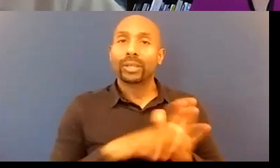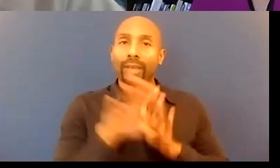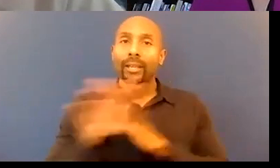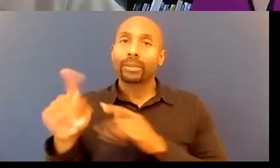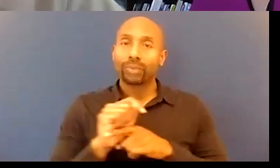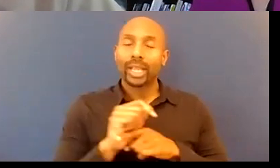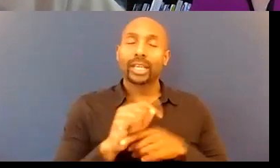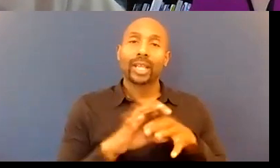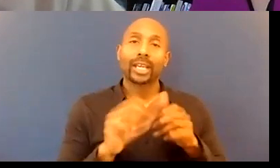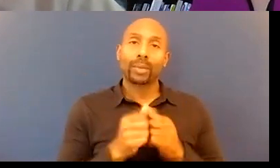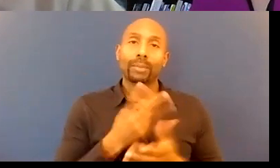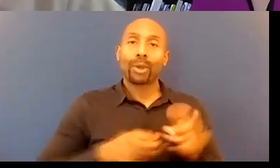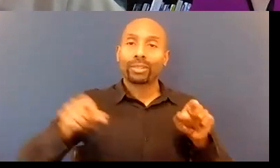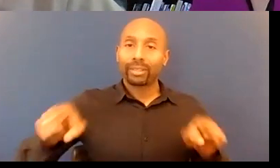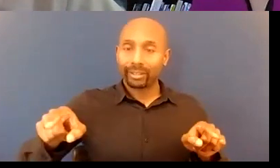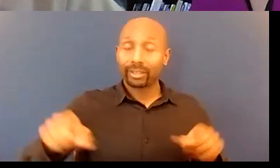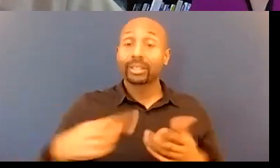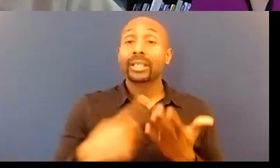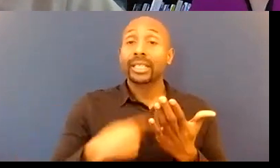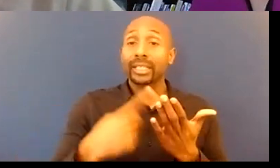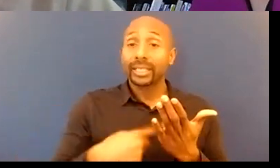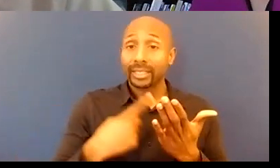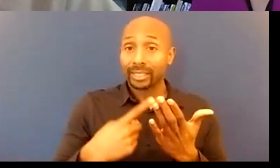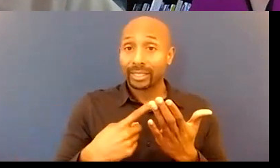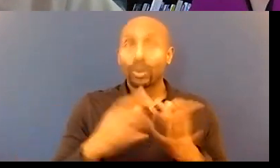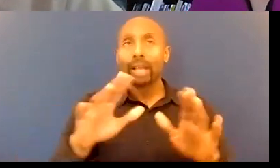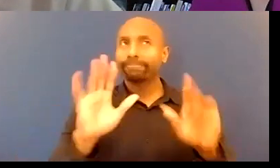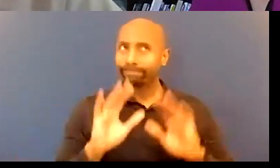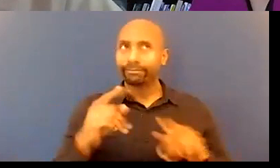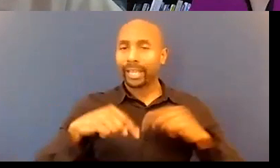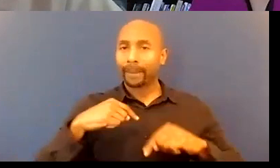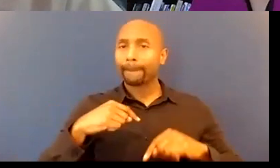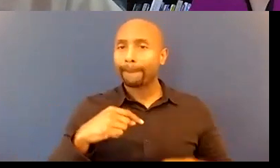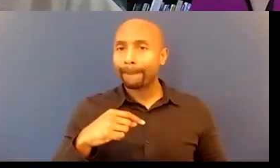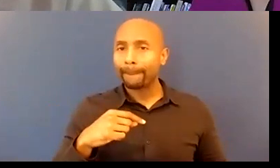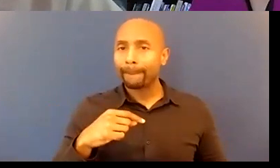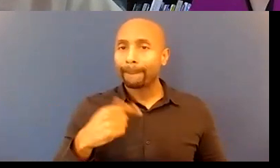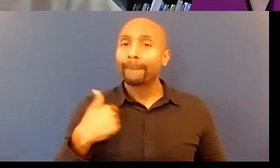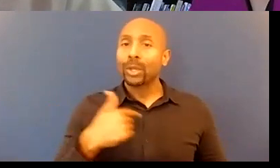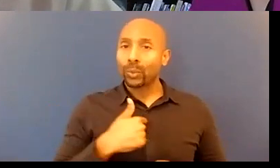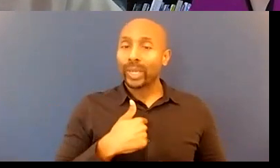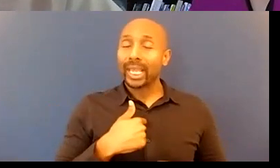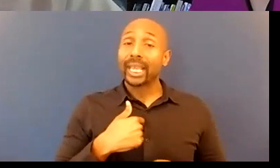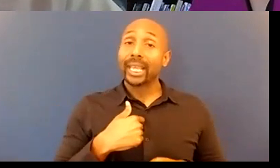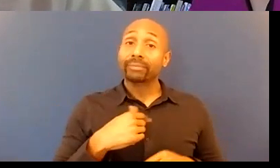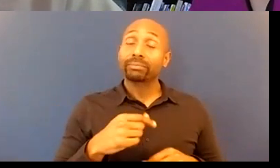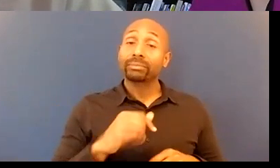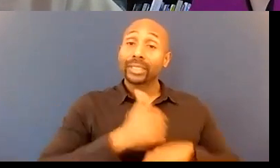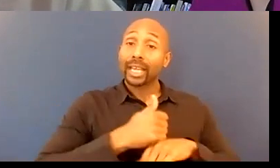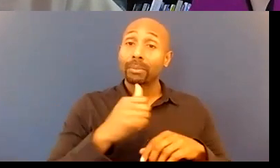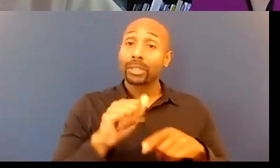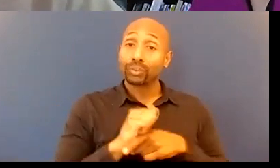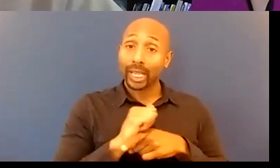sometimes the police and actually we also preface the training by